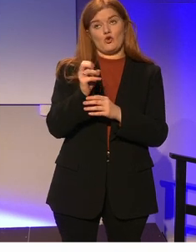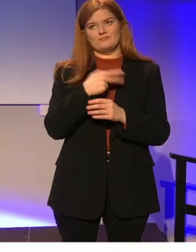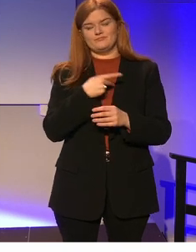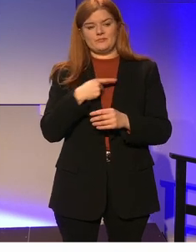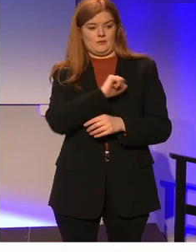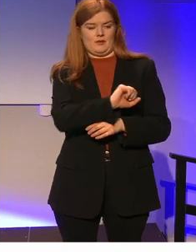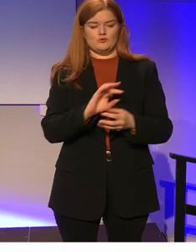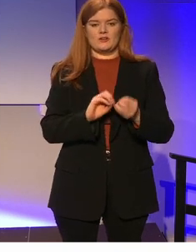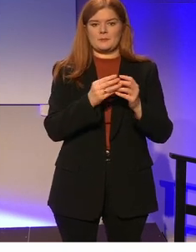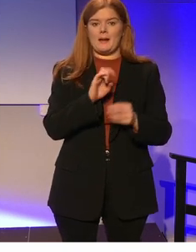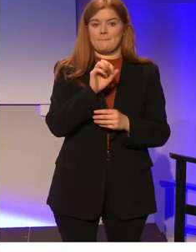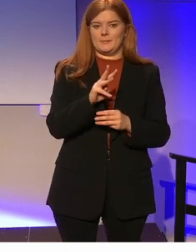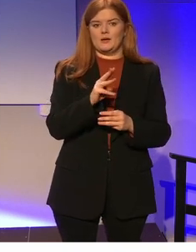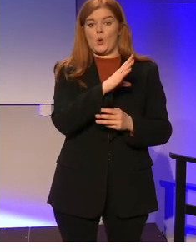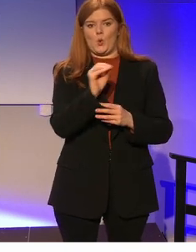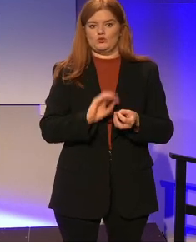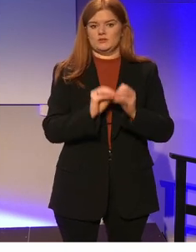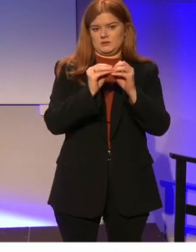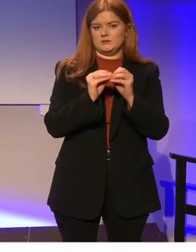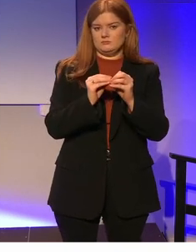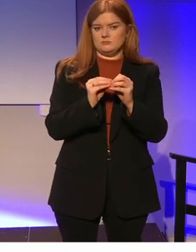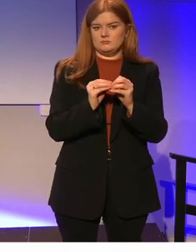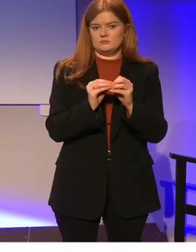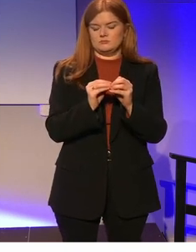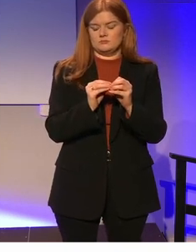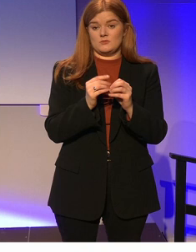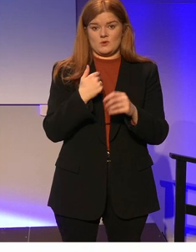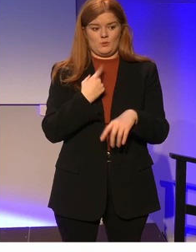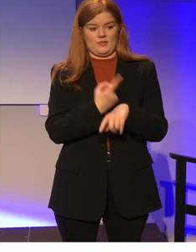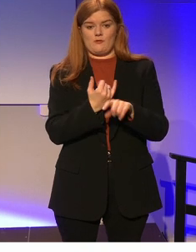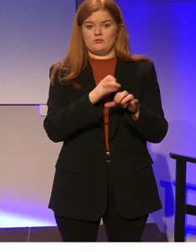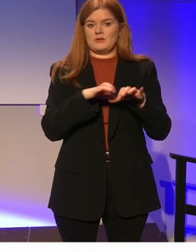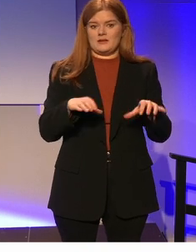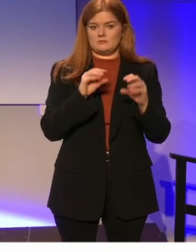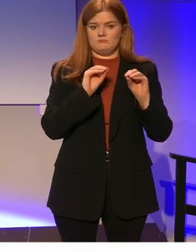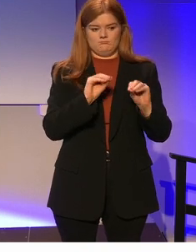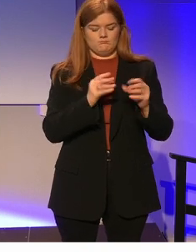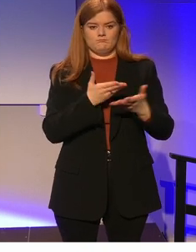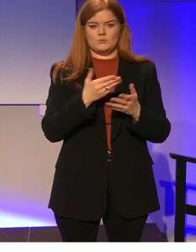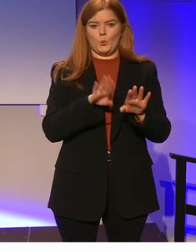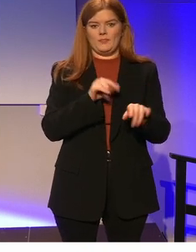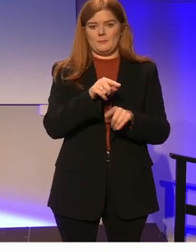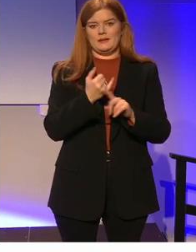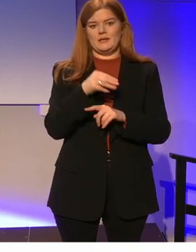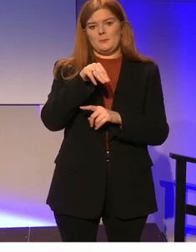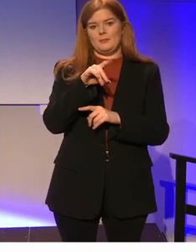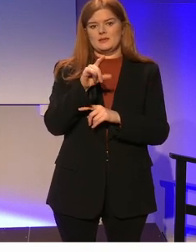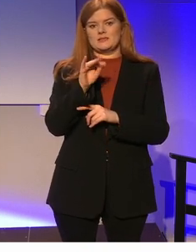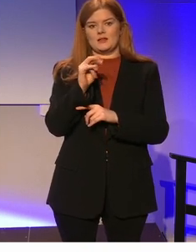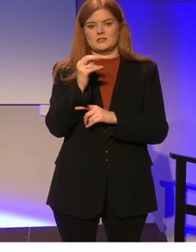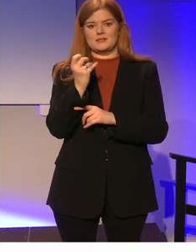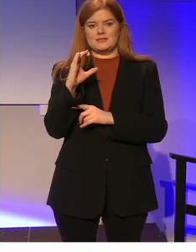developed maps in co-constructed the maps and I was in their class doing that with them in Middleton CBS